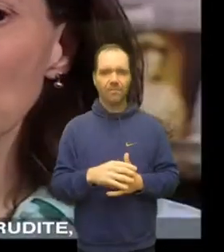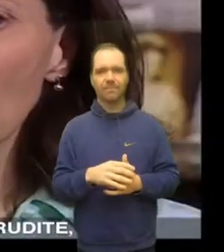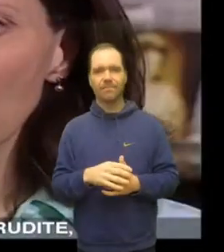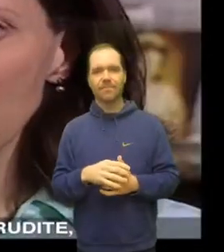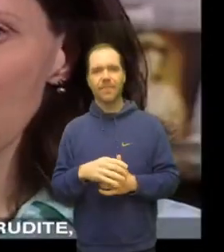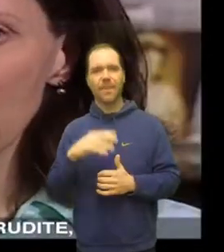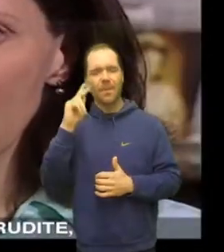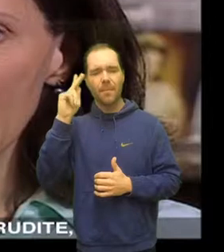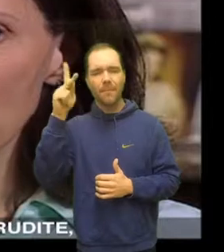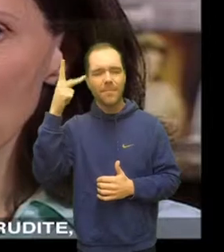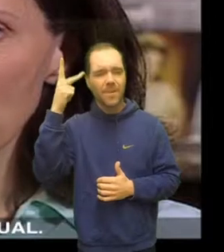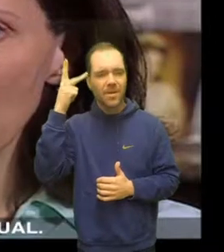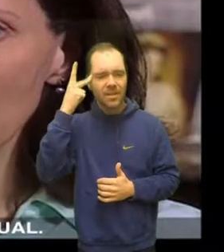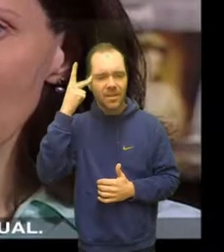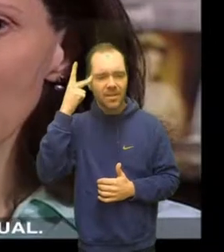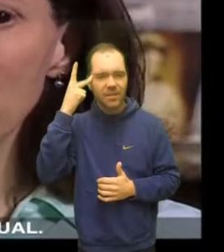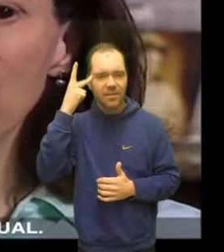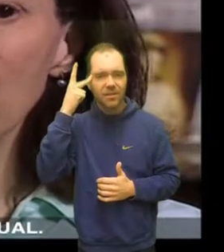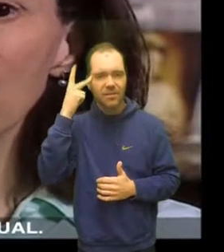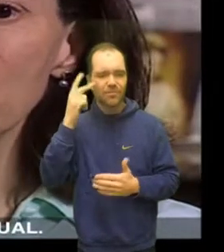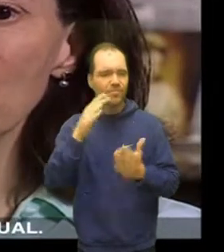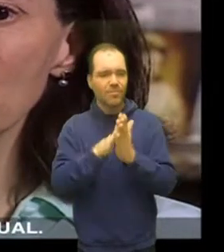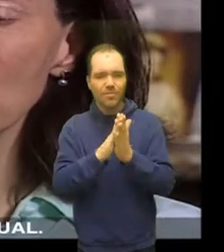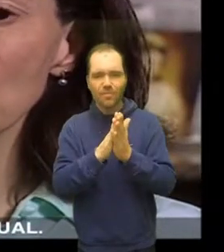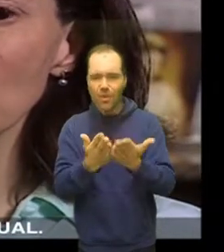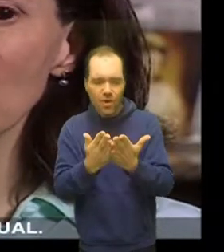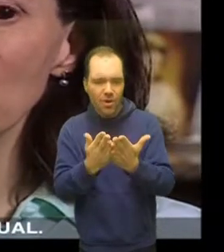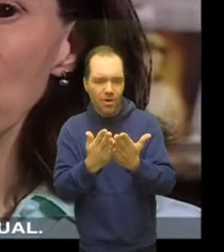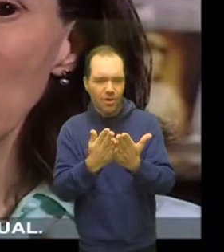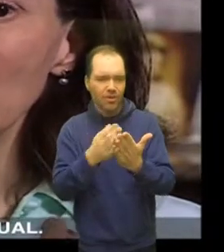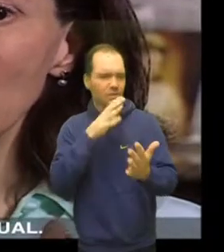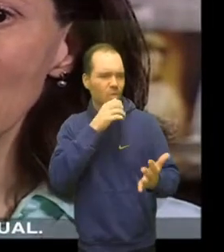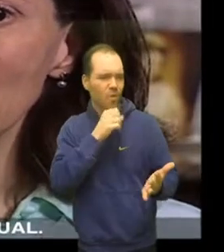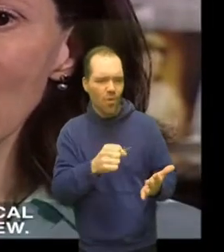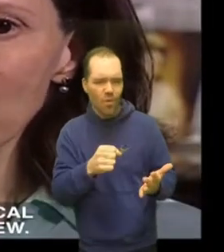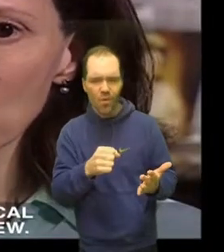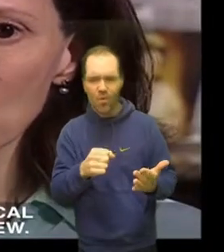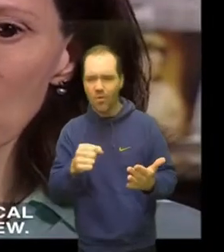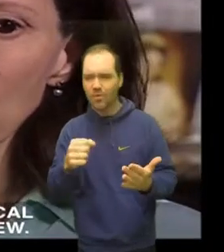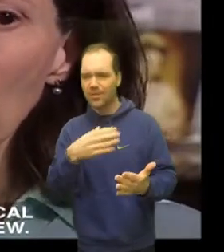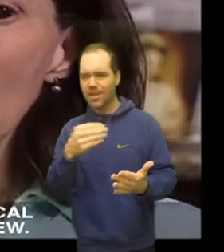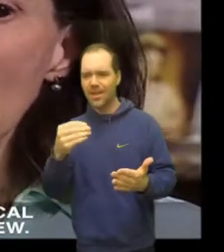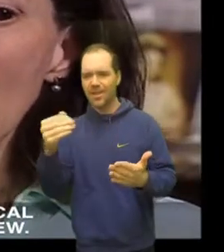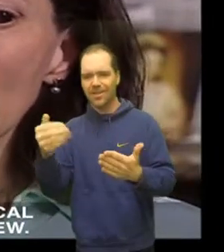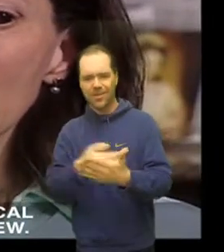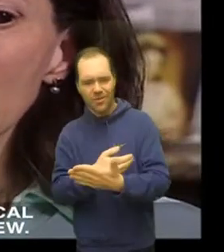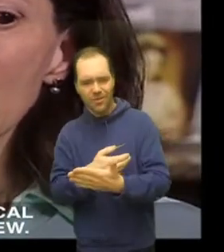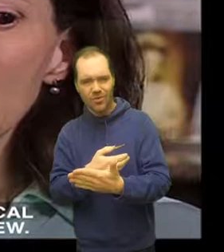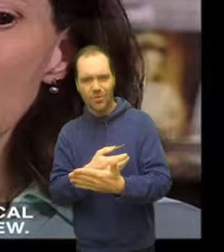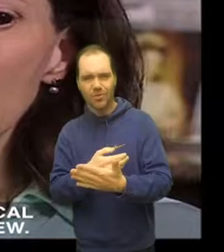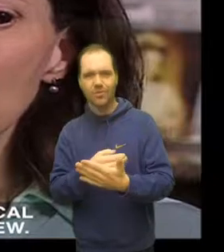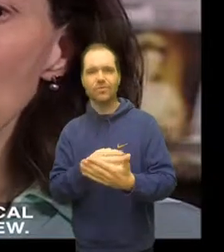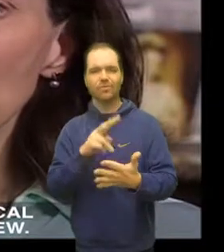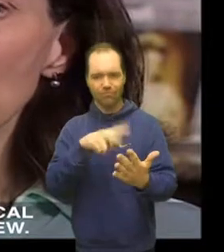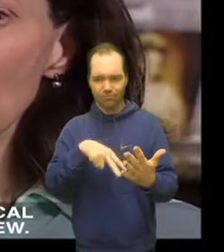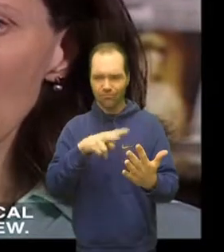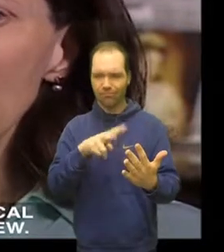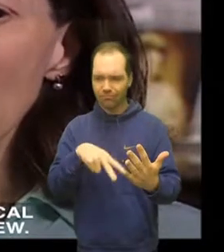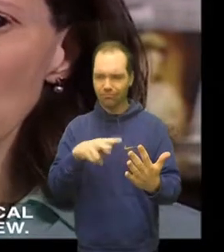extraordinarily erudite, very much an intellectual. And he